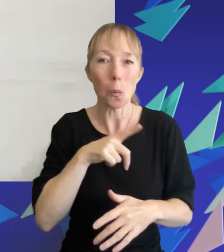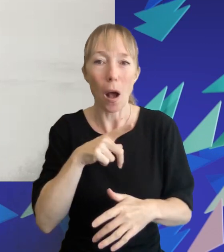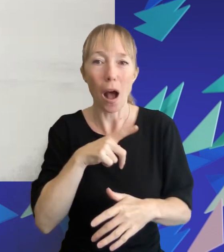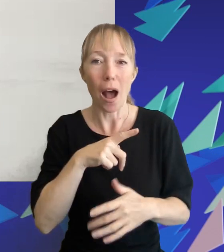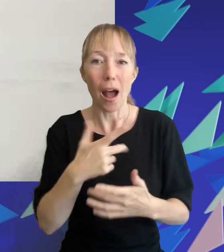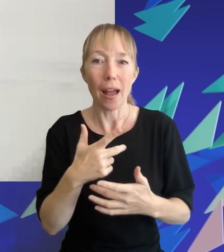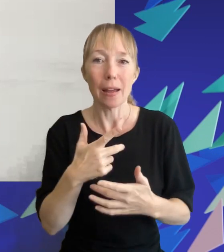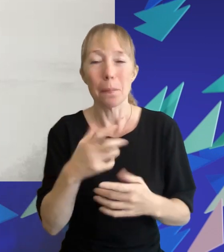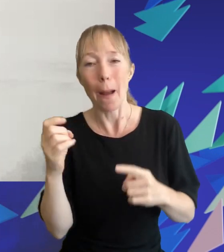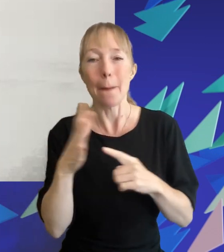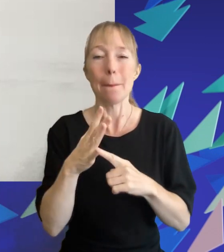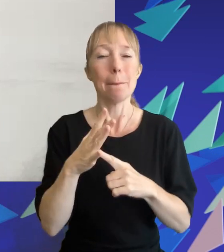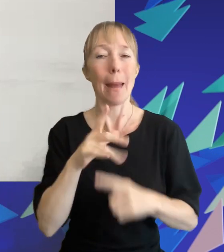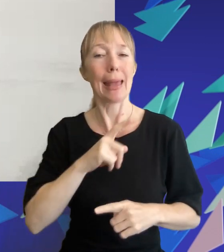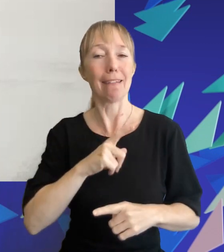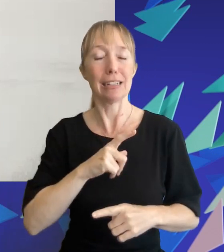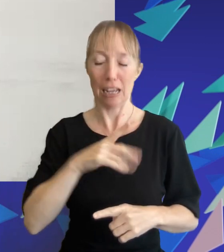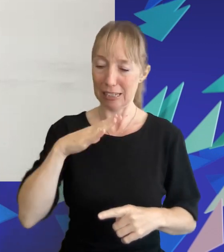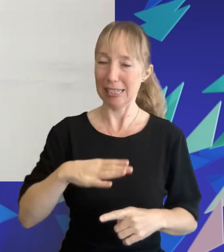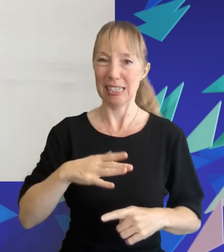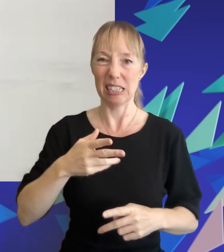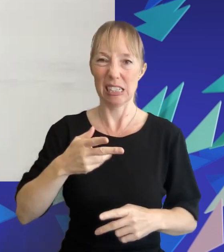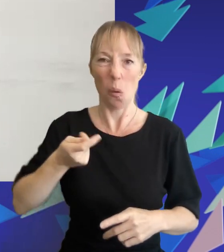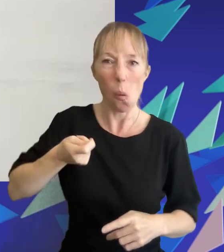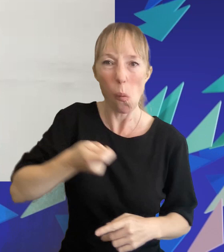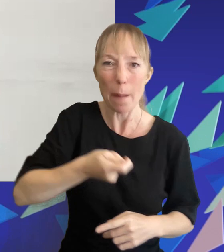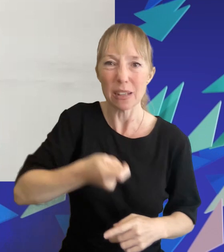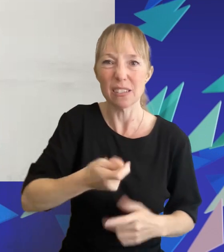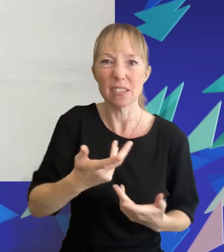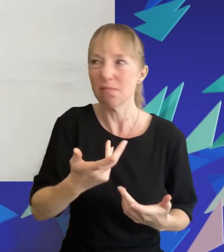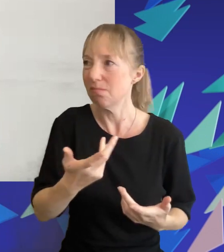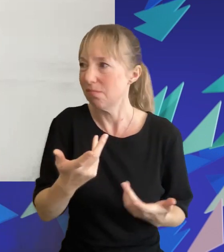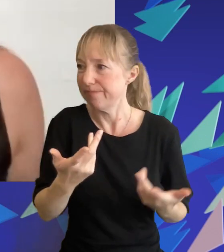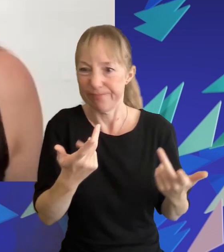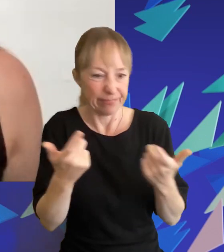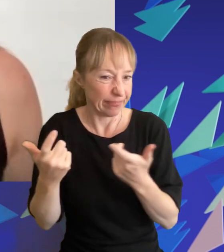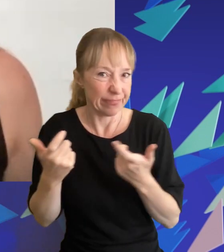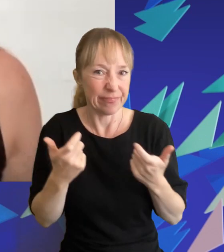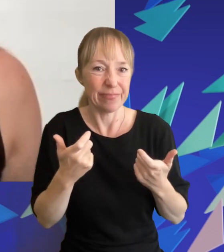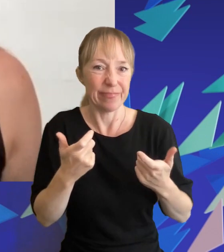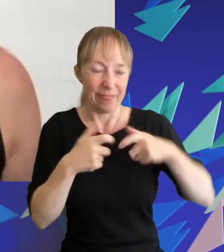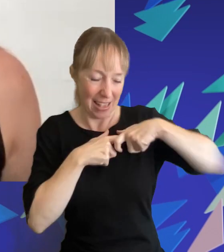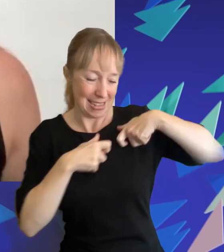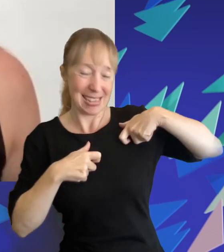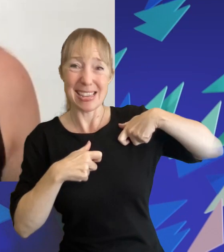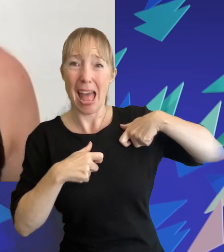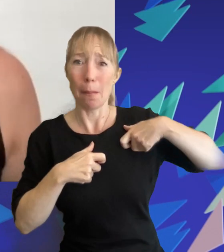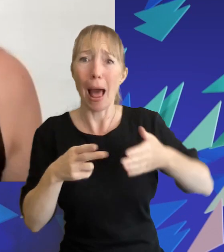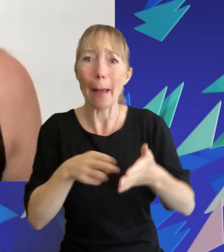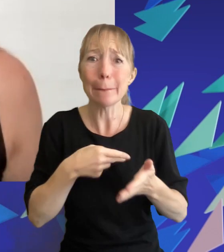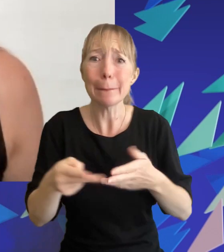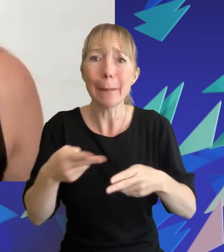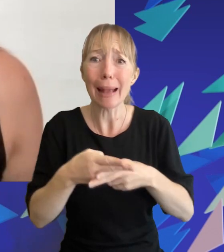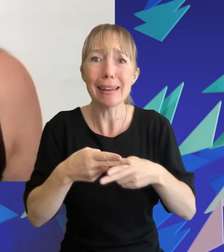you know my main character needs weapons but i don't have any weapons so i would just like tape a butter knife and like a